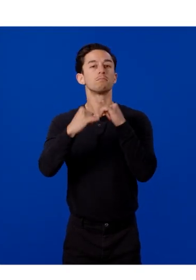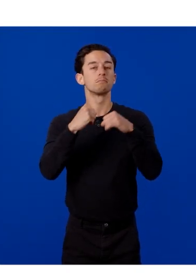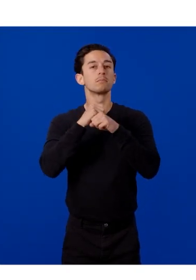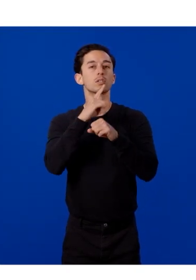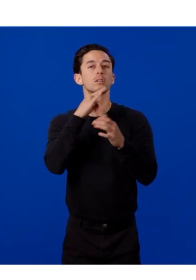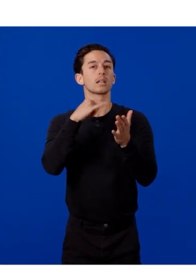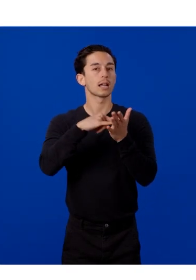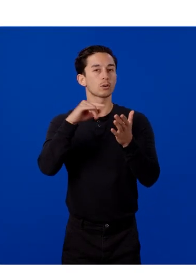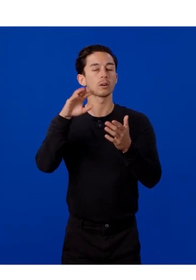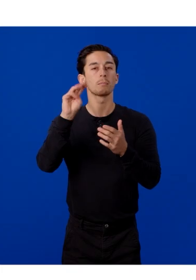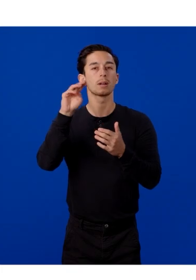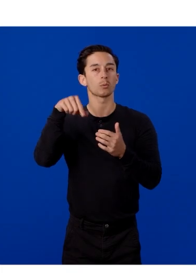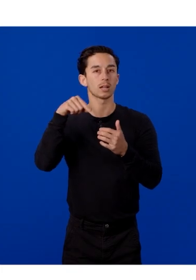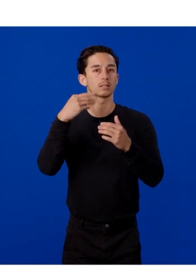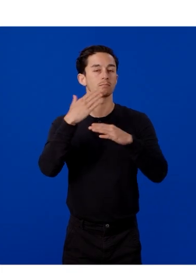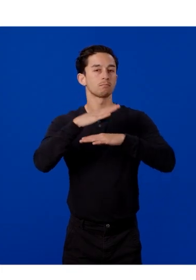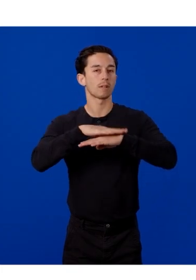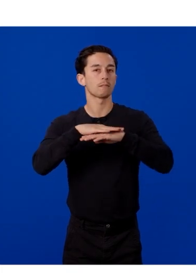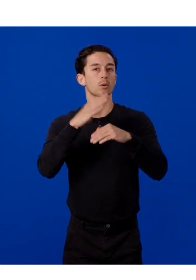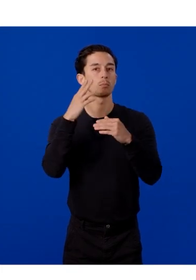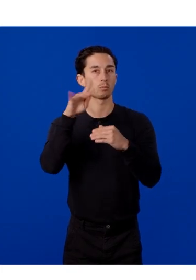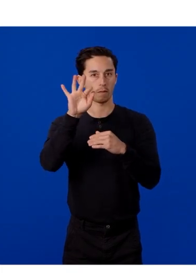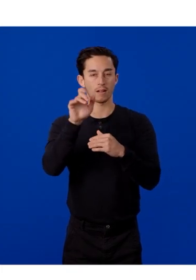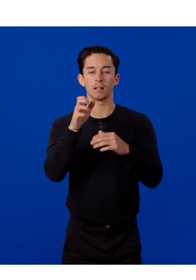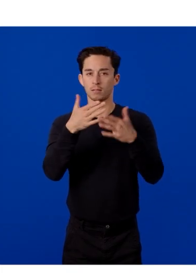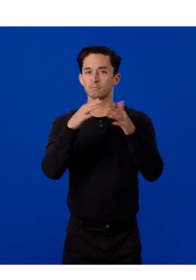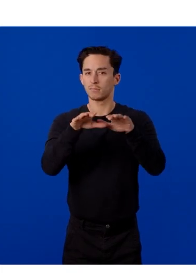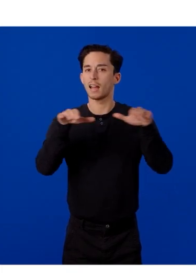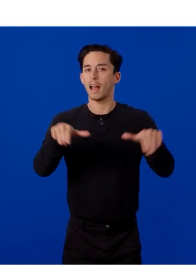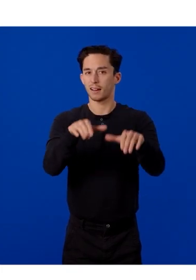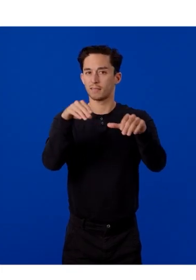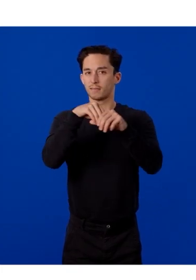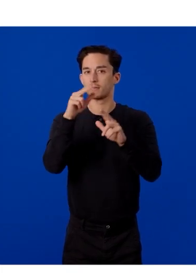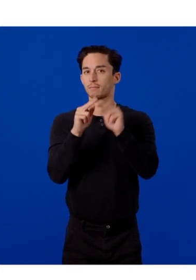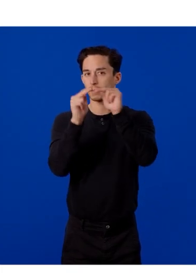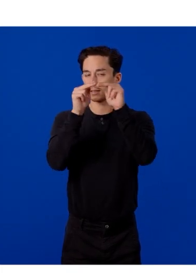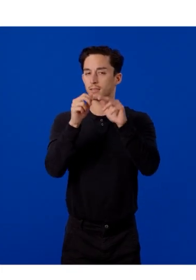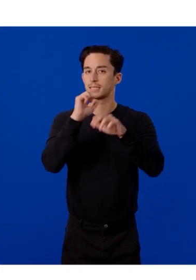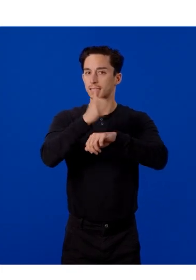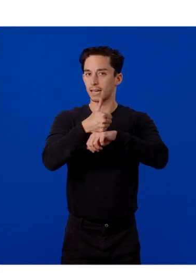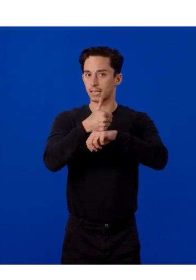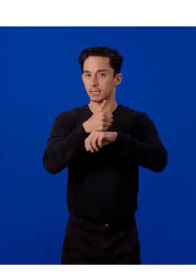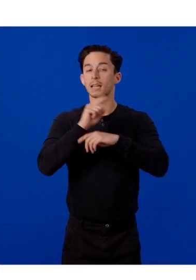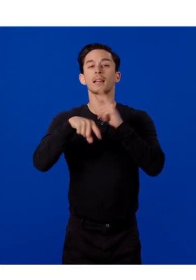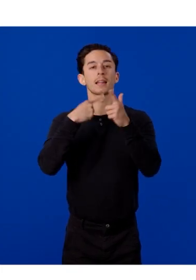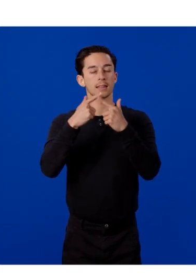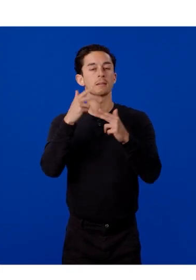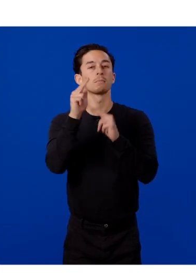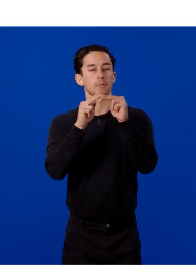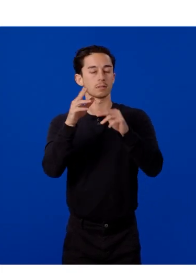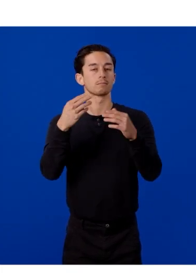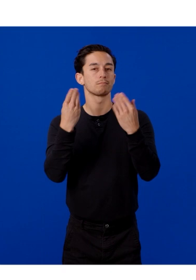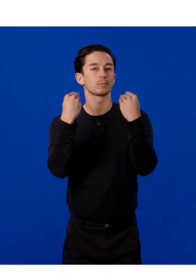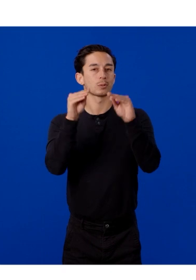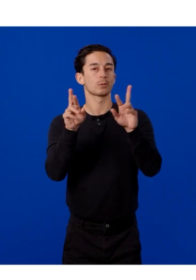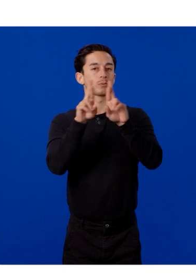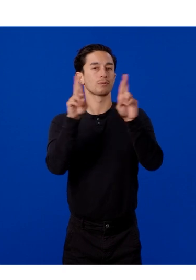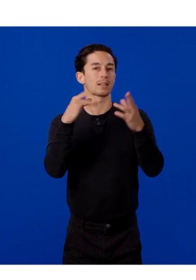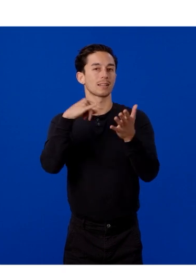Android or MetaQuest platform profile is active in the build settings. Then, build your store-ready Android package.